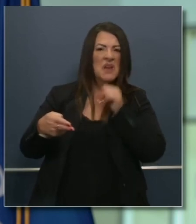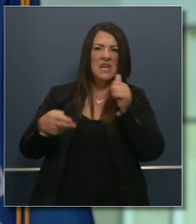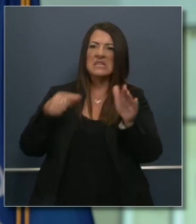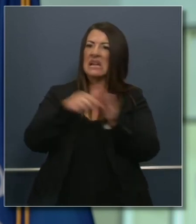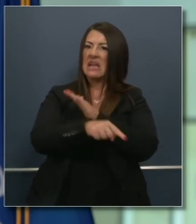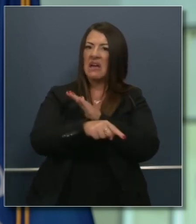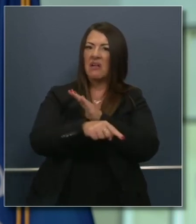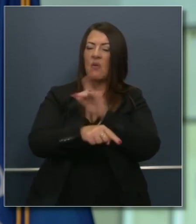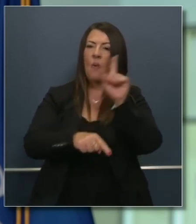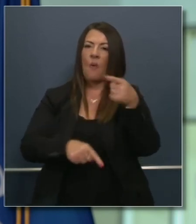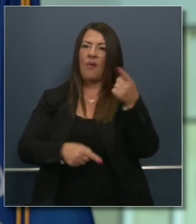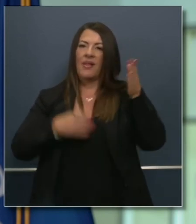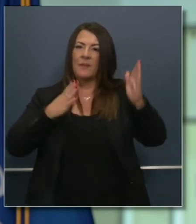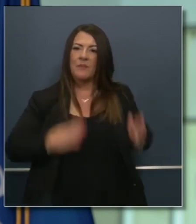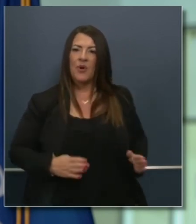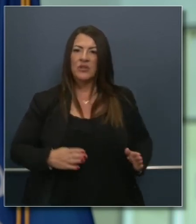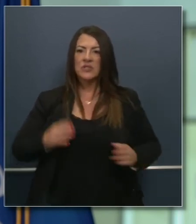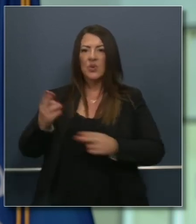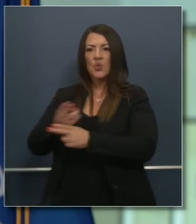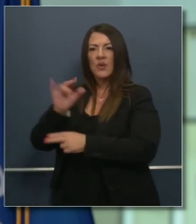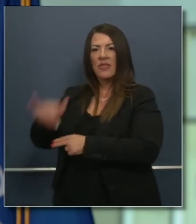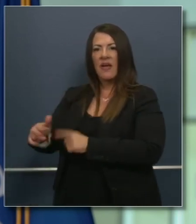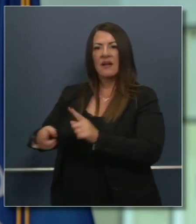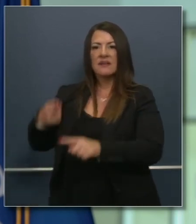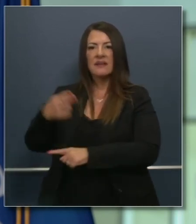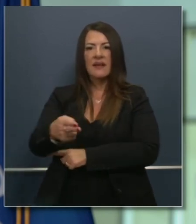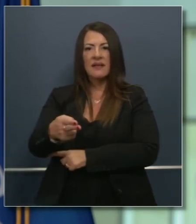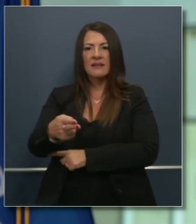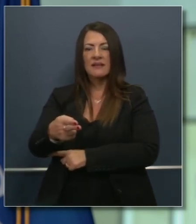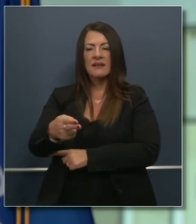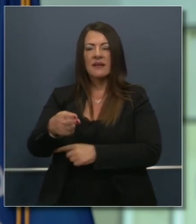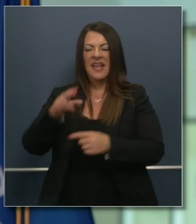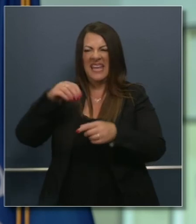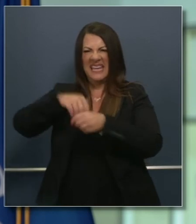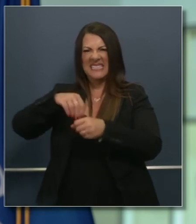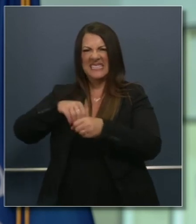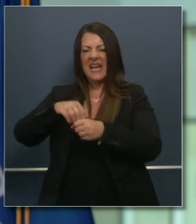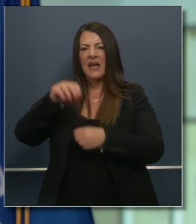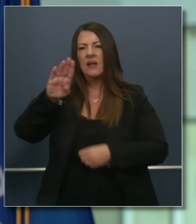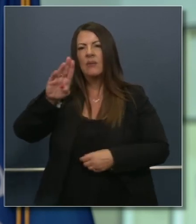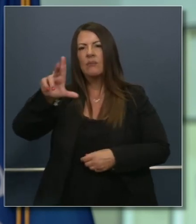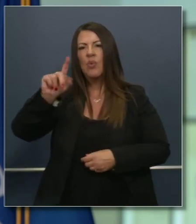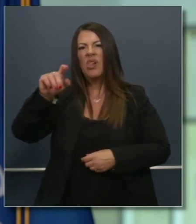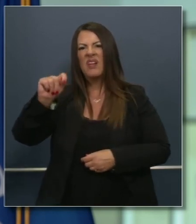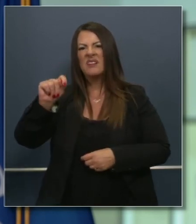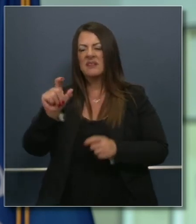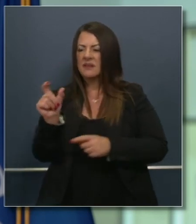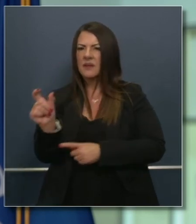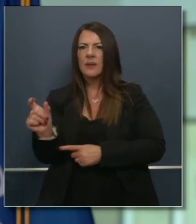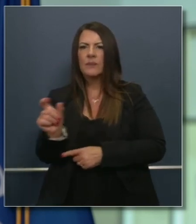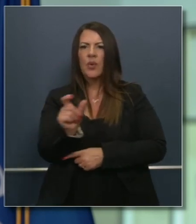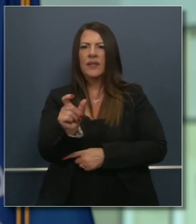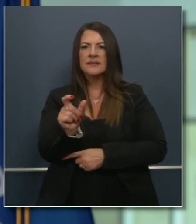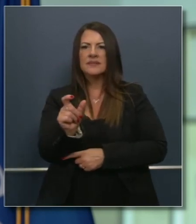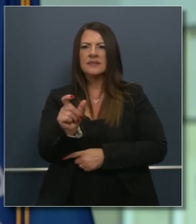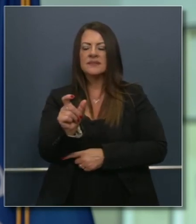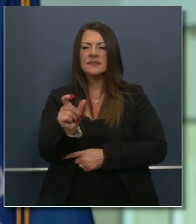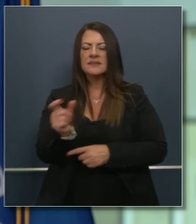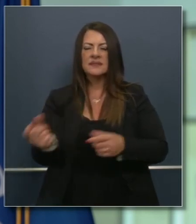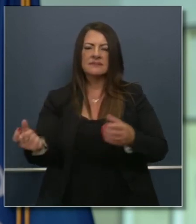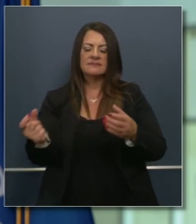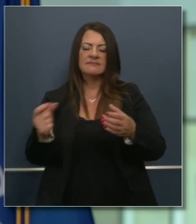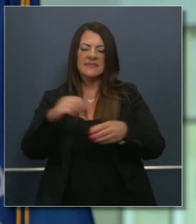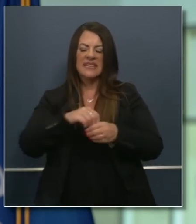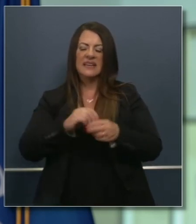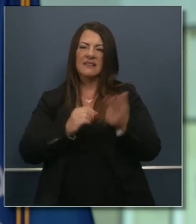requires a dangerous and deadly component, and that is a bullet, ammunition. It's a rather interesting fact in